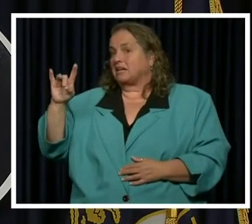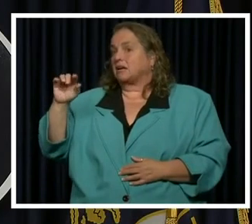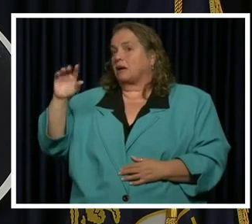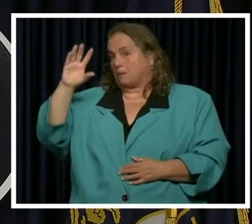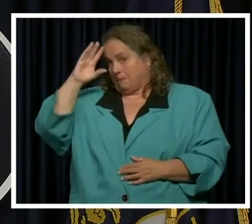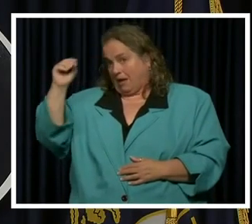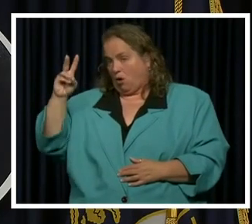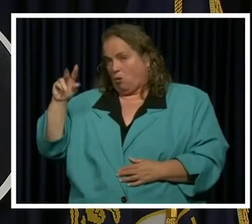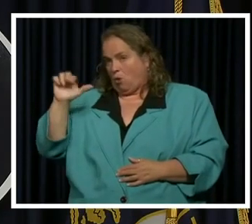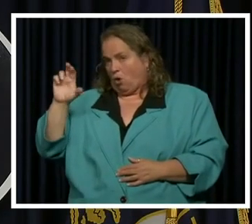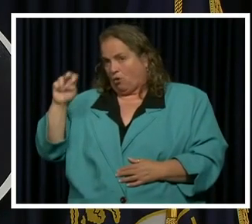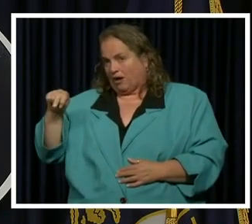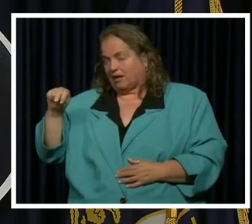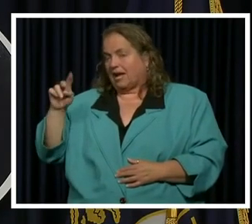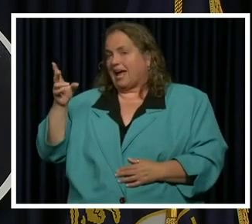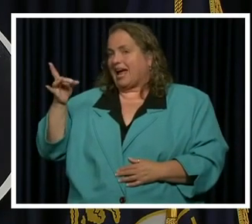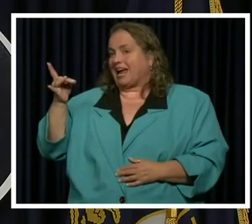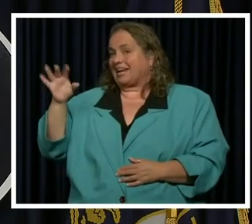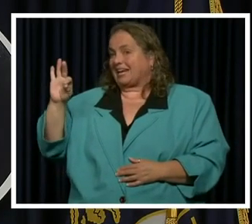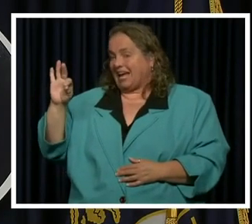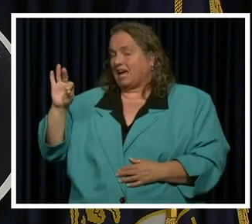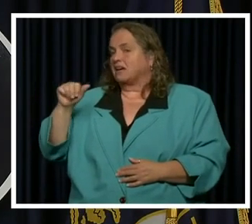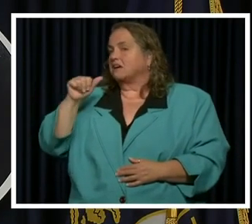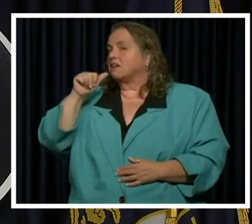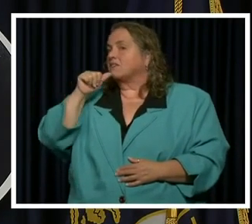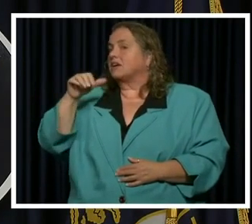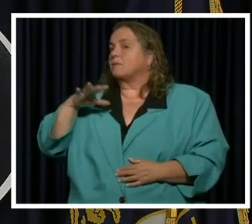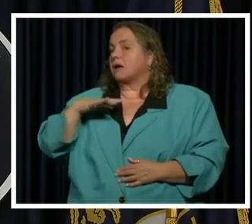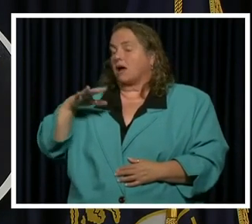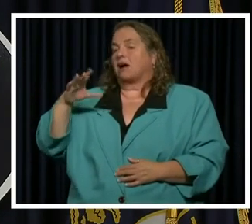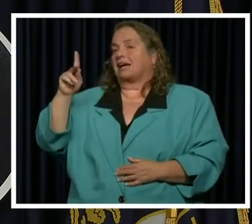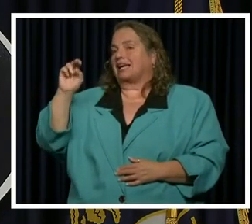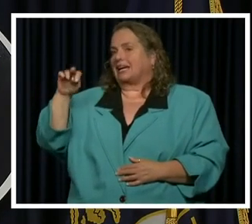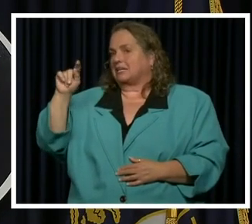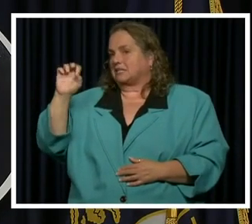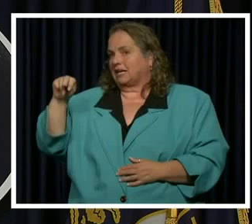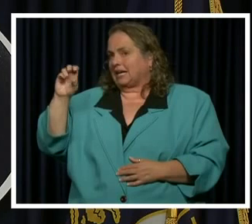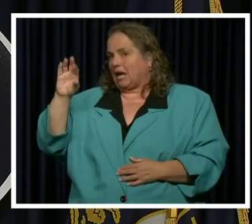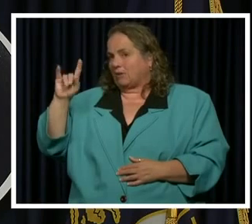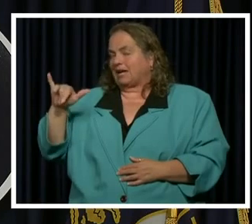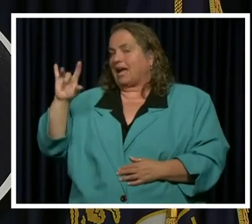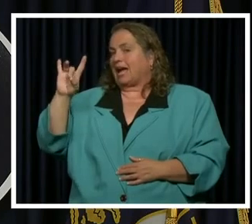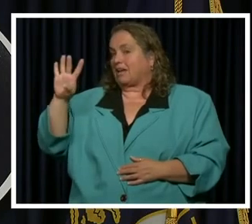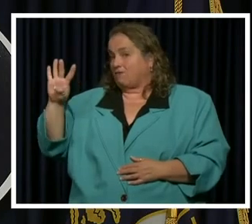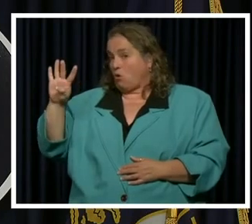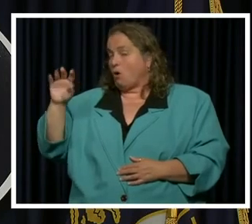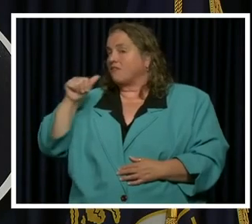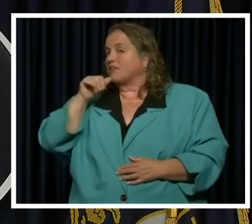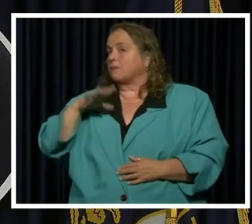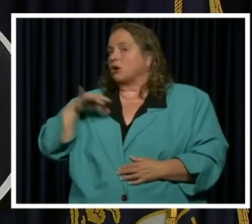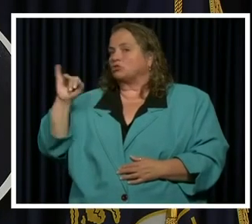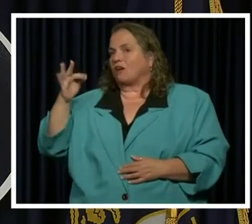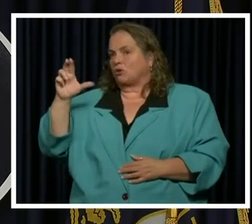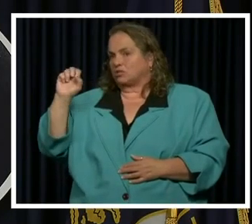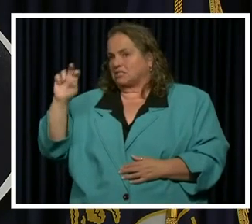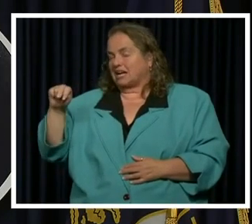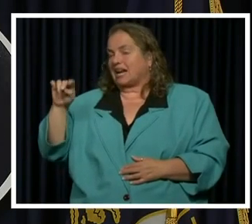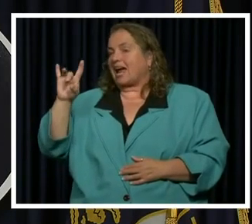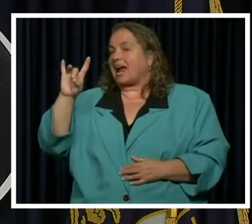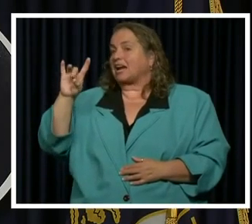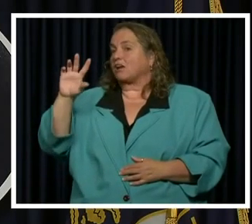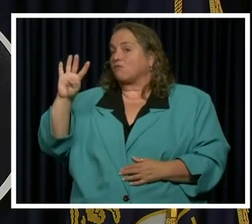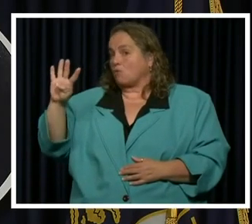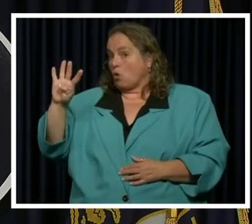an 89 year old female from Kenton County, 84 year old female from Jefferson County, 84 year old male from Boone